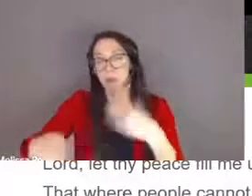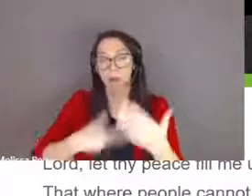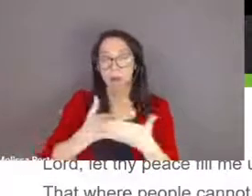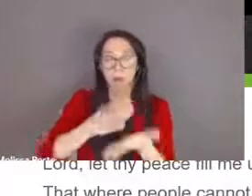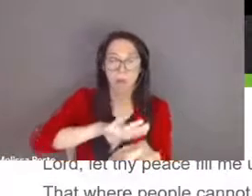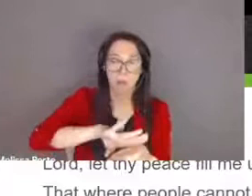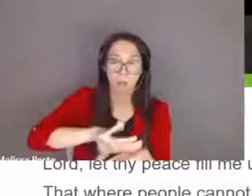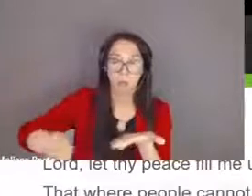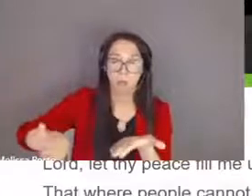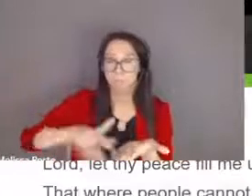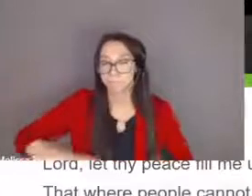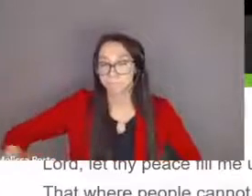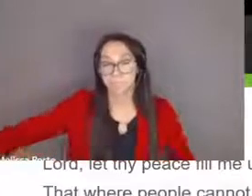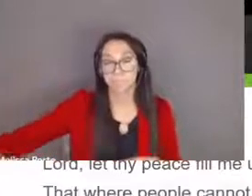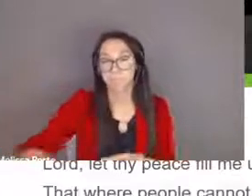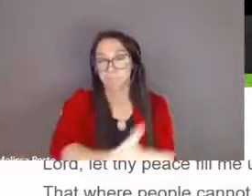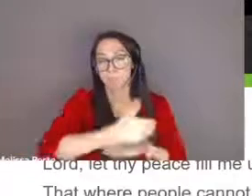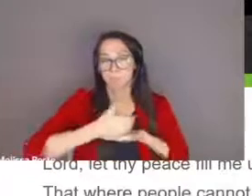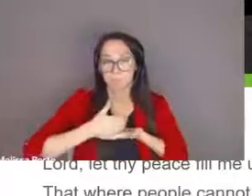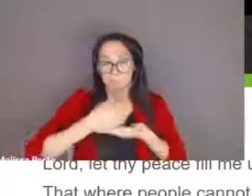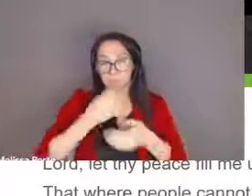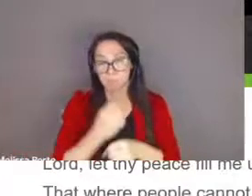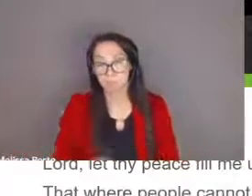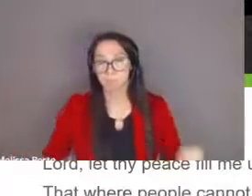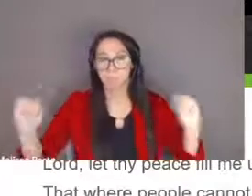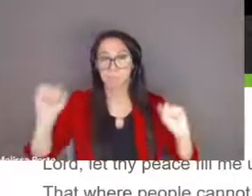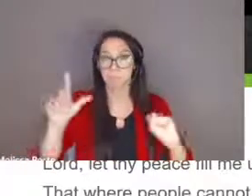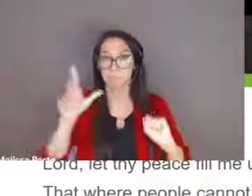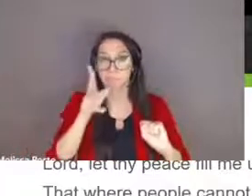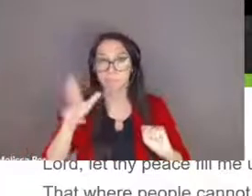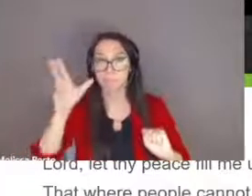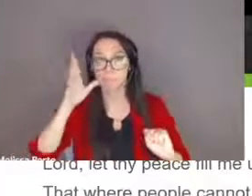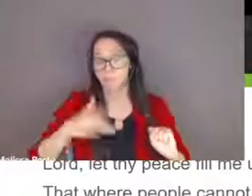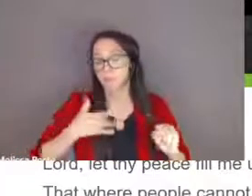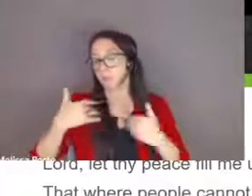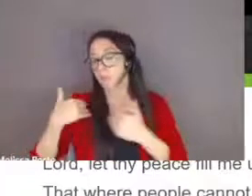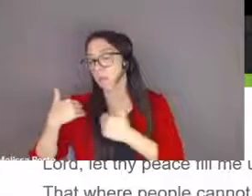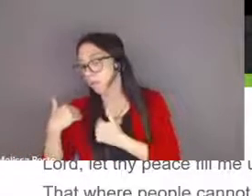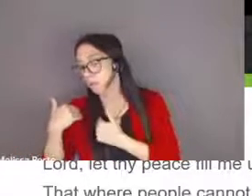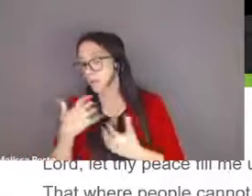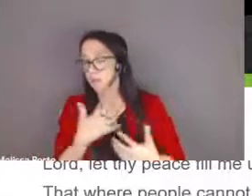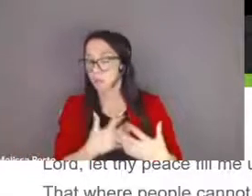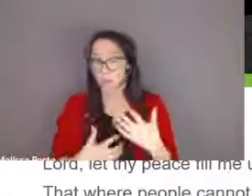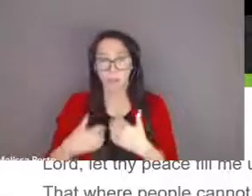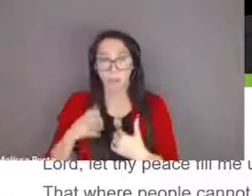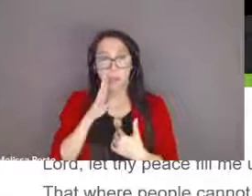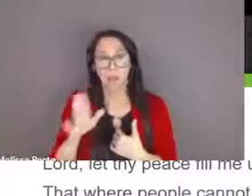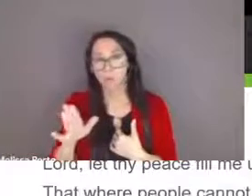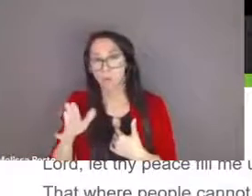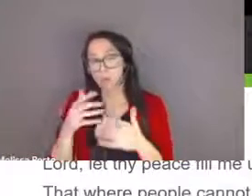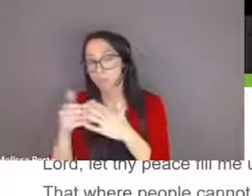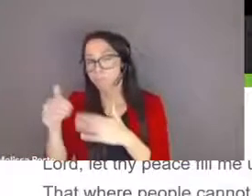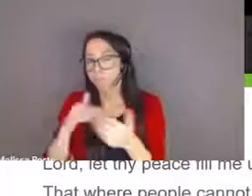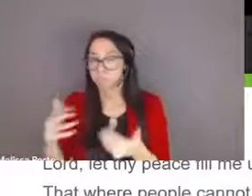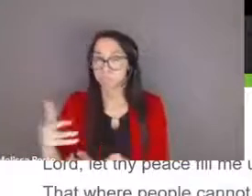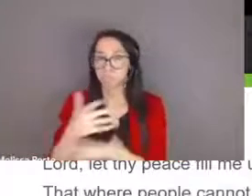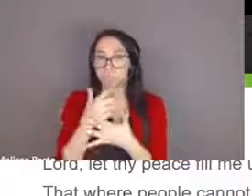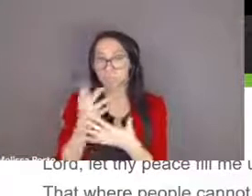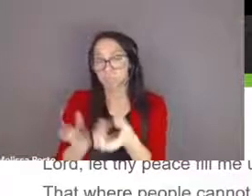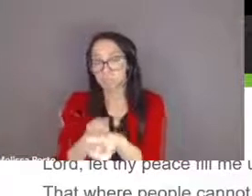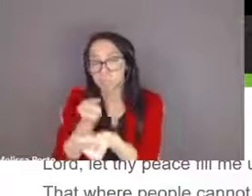that where parents are heavy burdened i may offer a word of comfort that where our children struggle i may lift them up and cheer